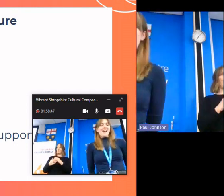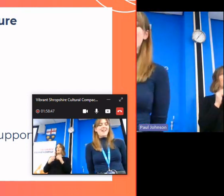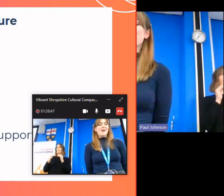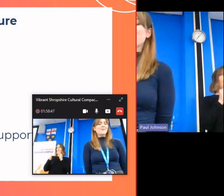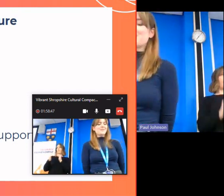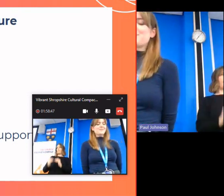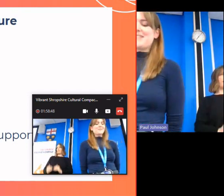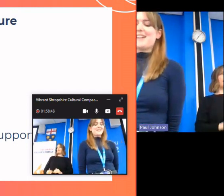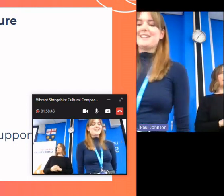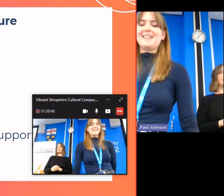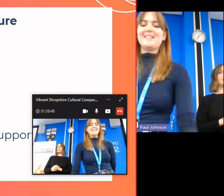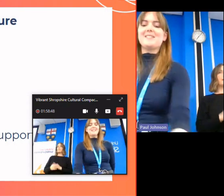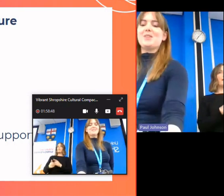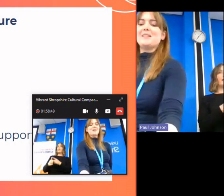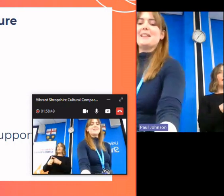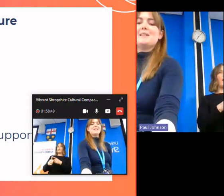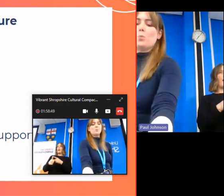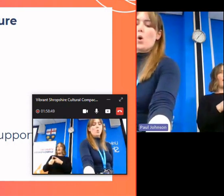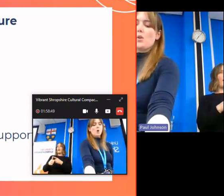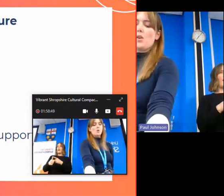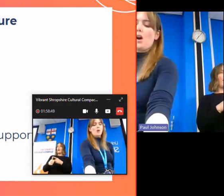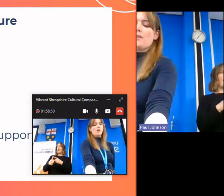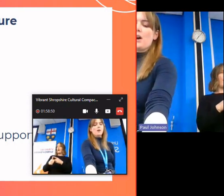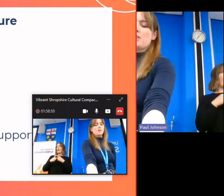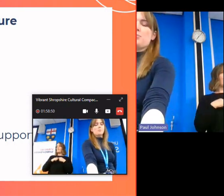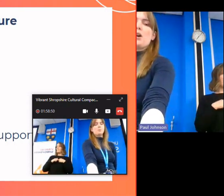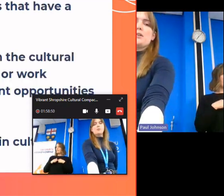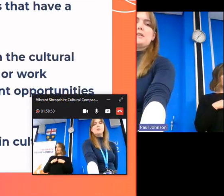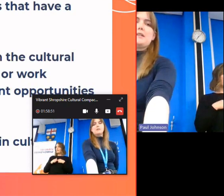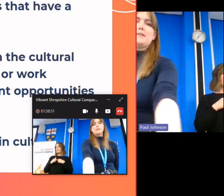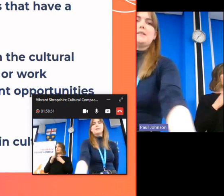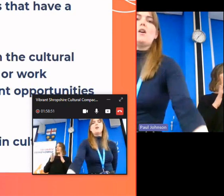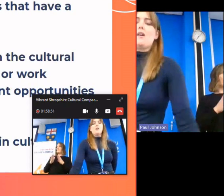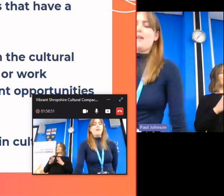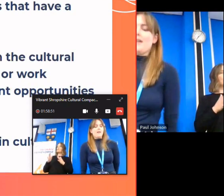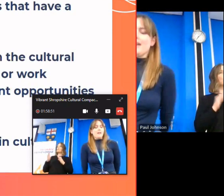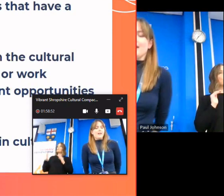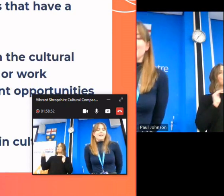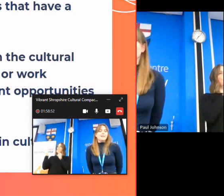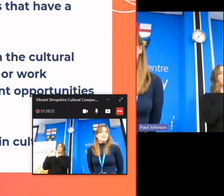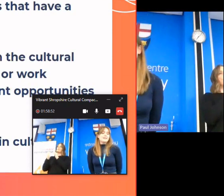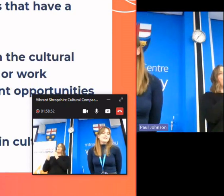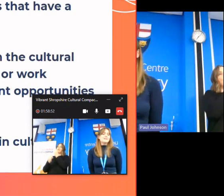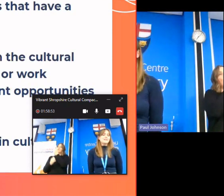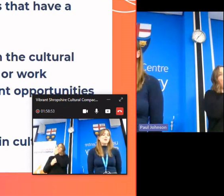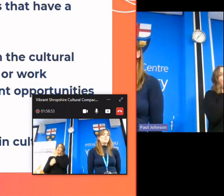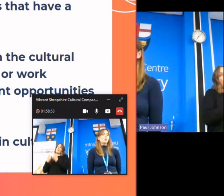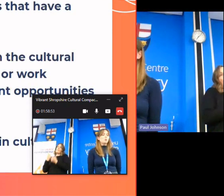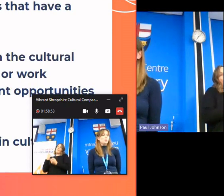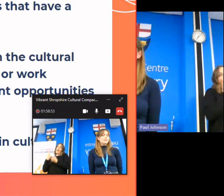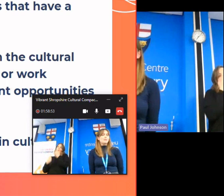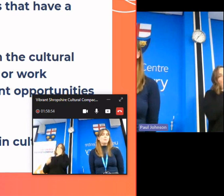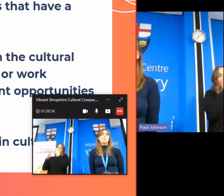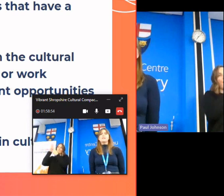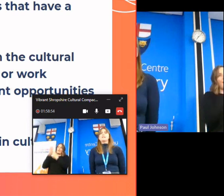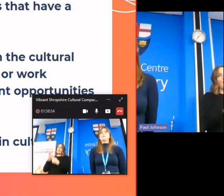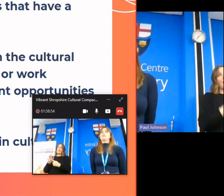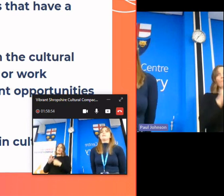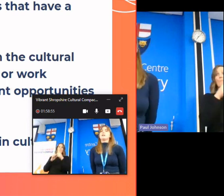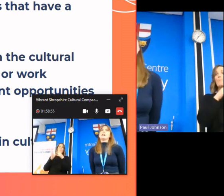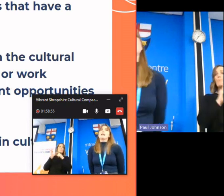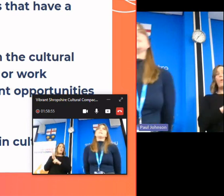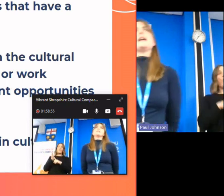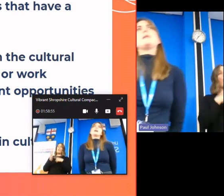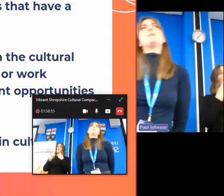the applicants must then address at least one of our other priorities so paul went into a bit more